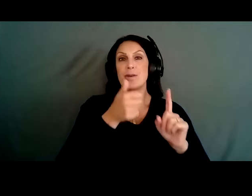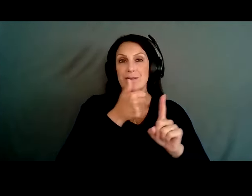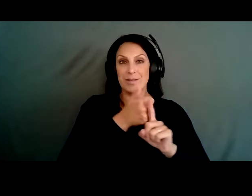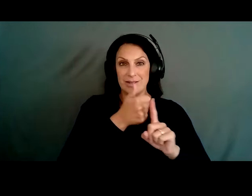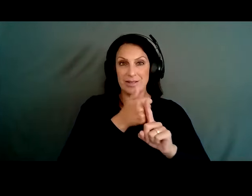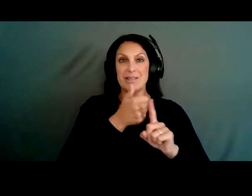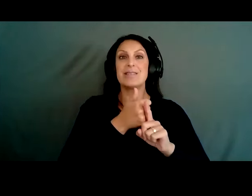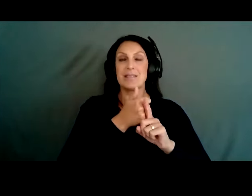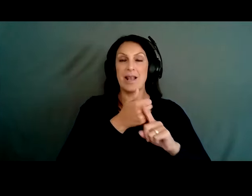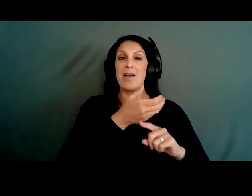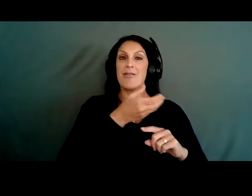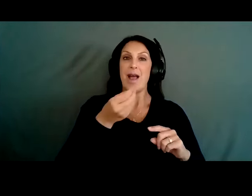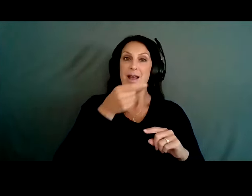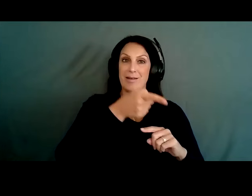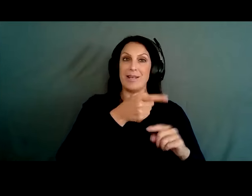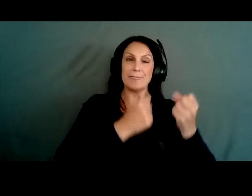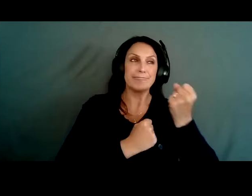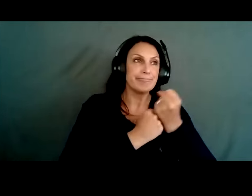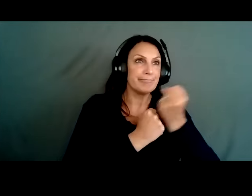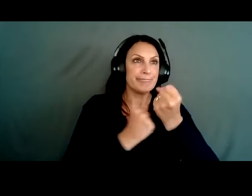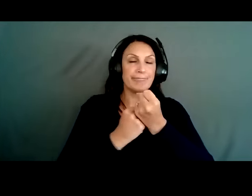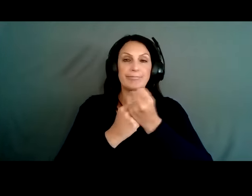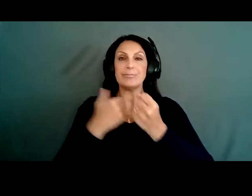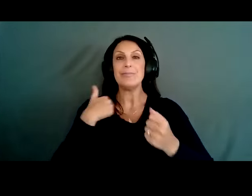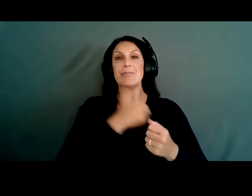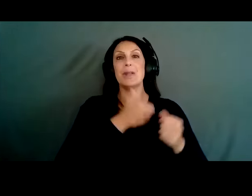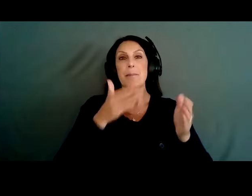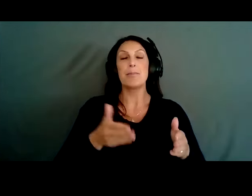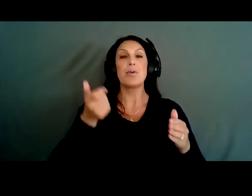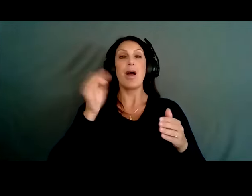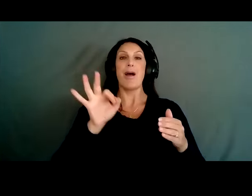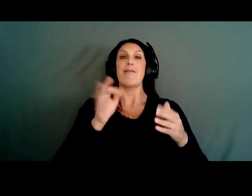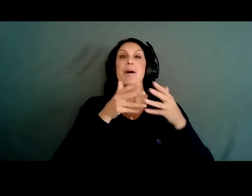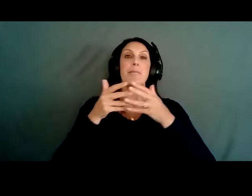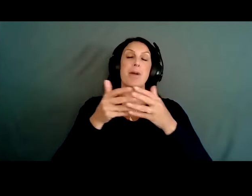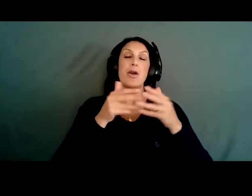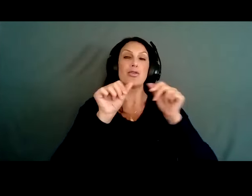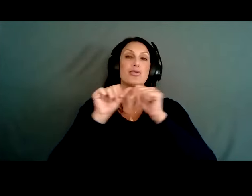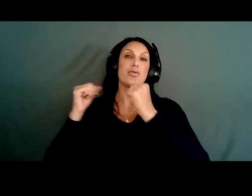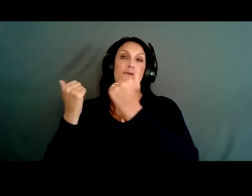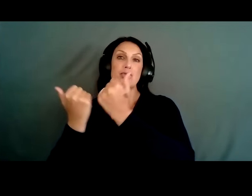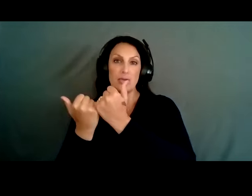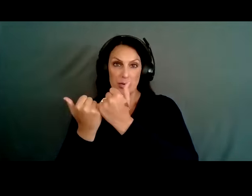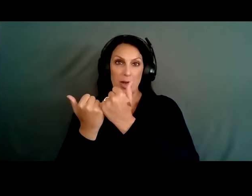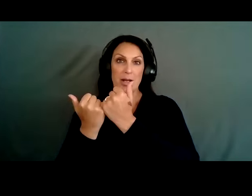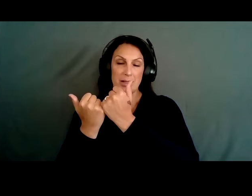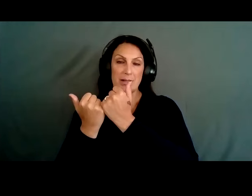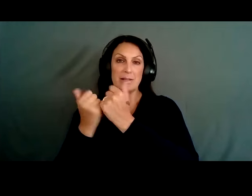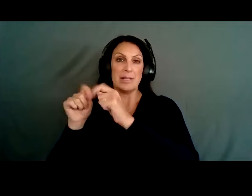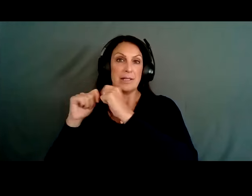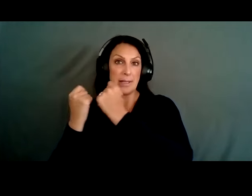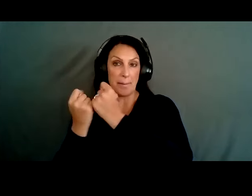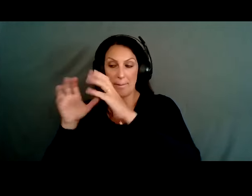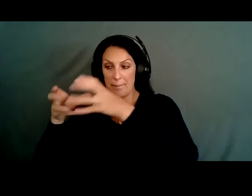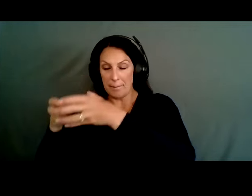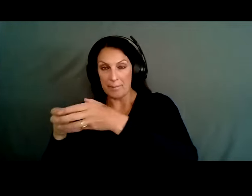-funded Each Mind Matters campaign. And Stan is also a member of the American Association of Suicidology's communication team. Today's presentation